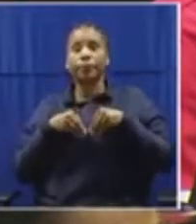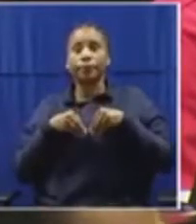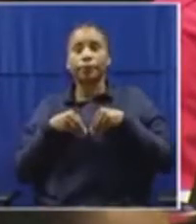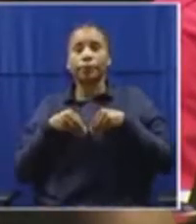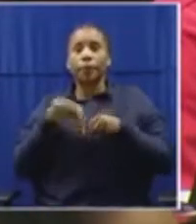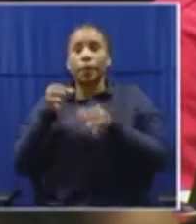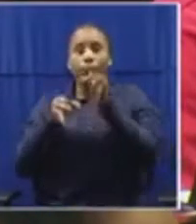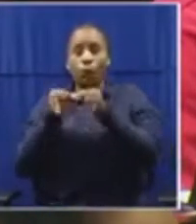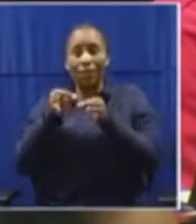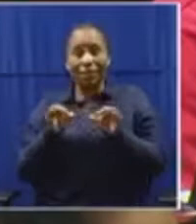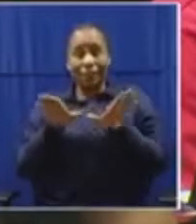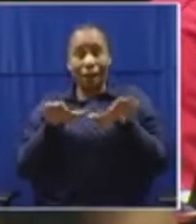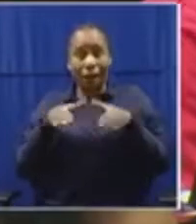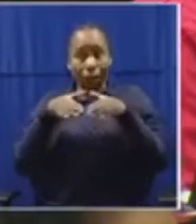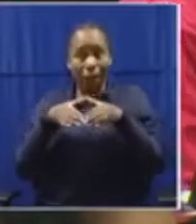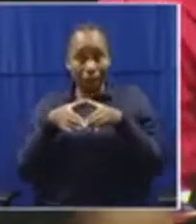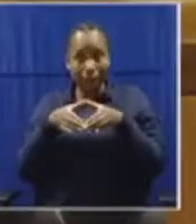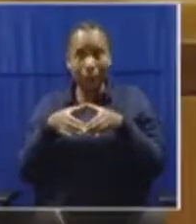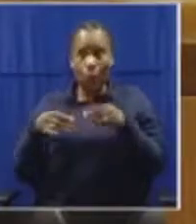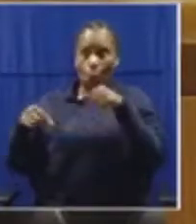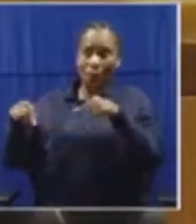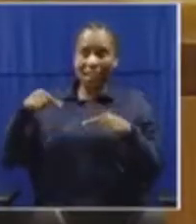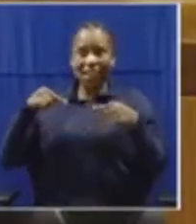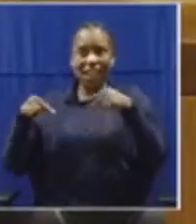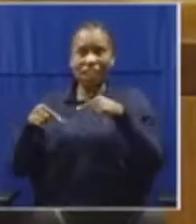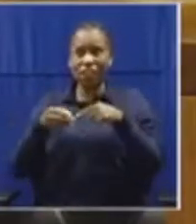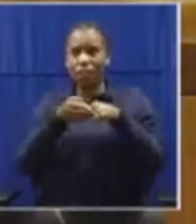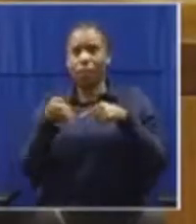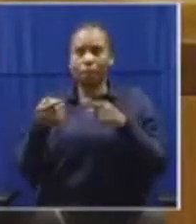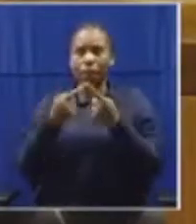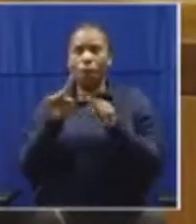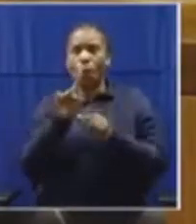parties, there are contestations for leadership.